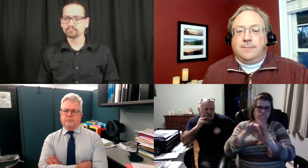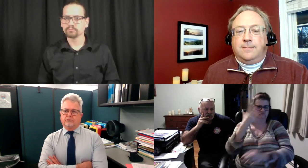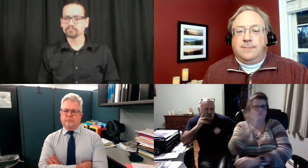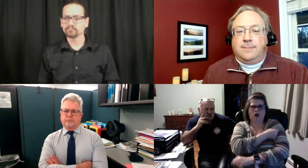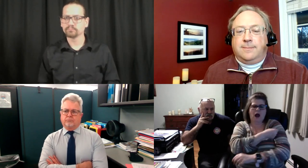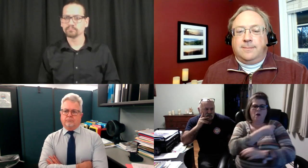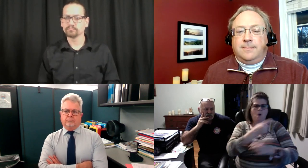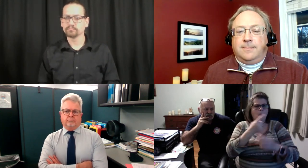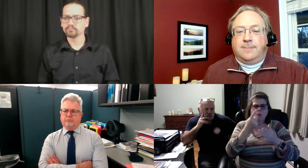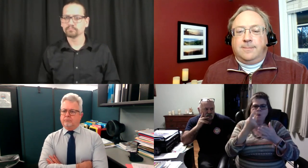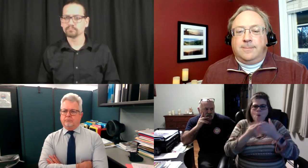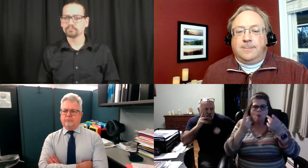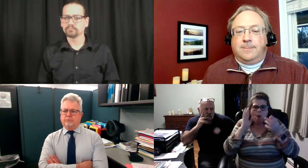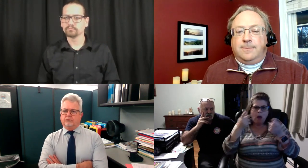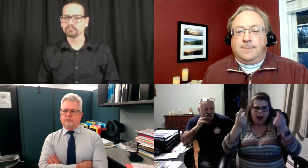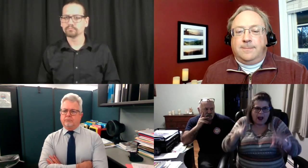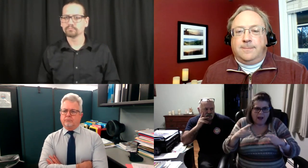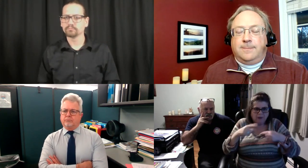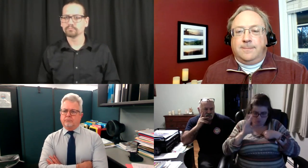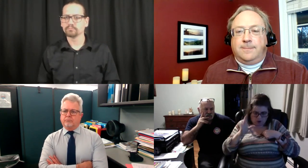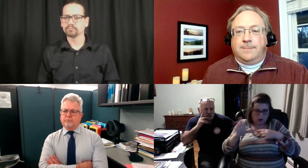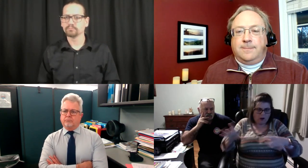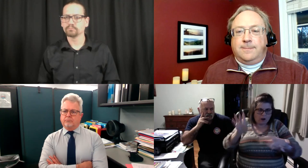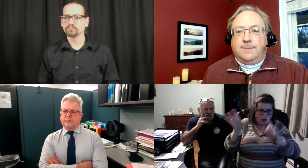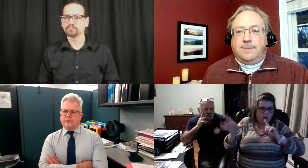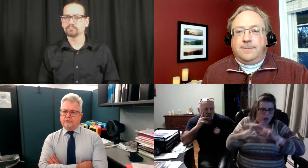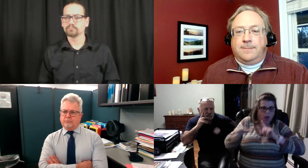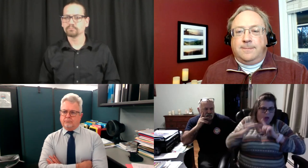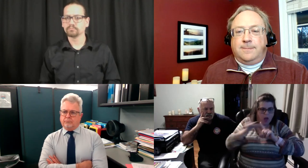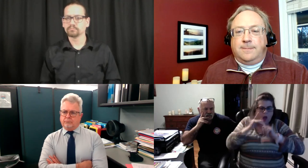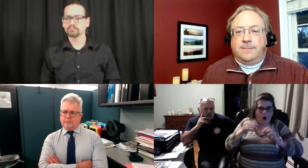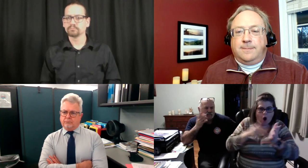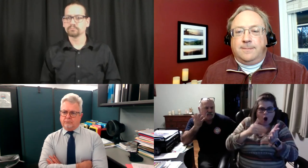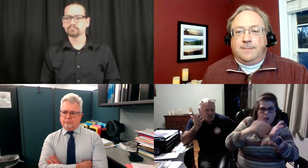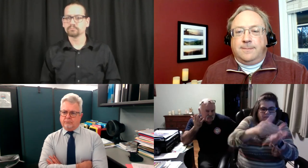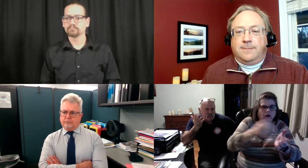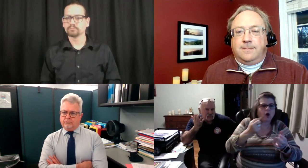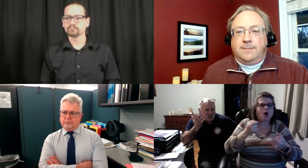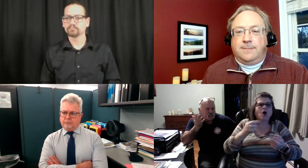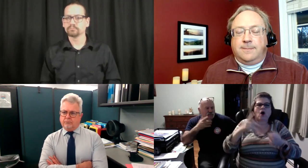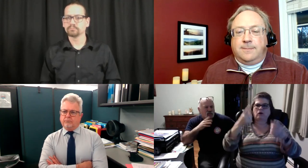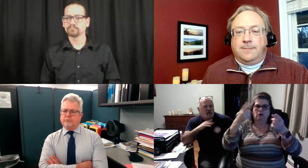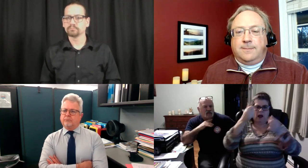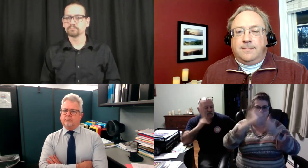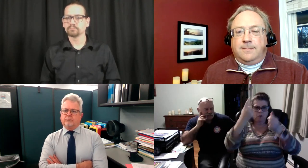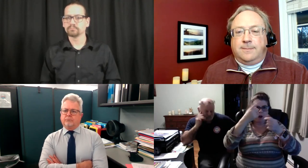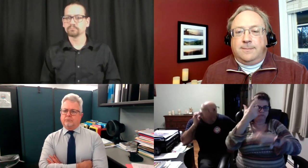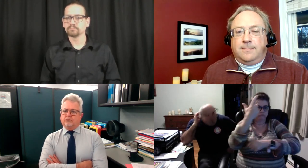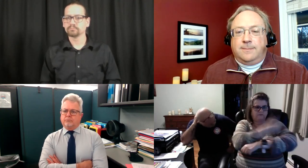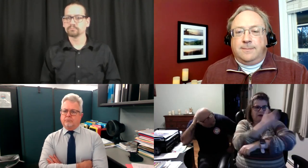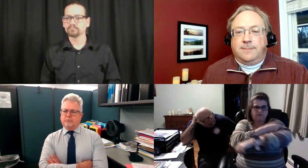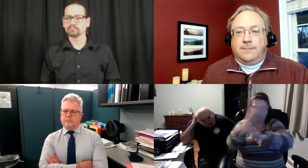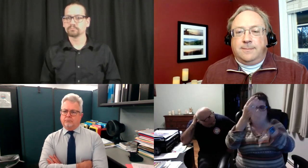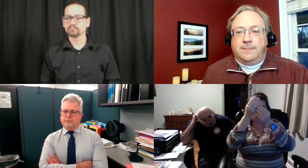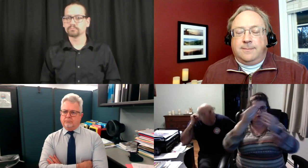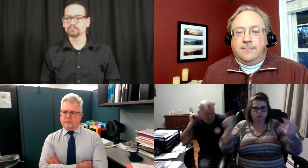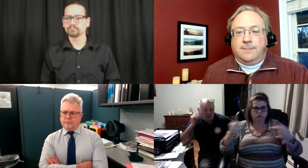will the individuals that choose not to get the